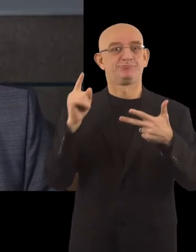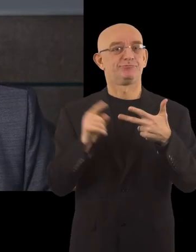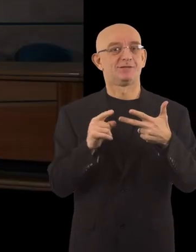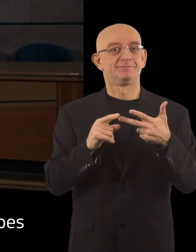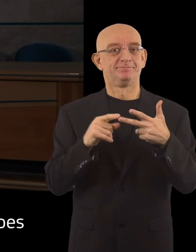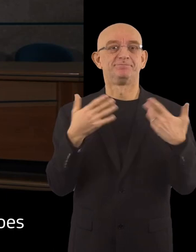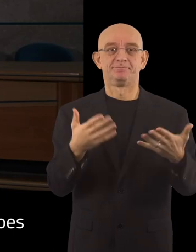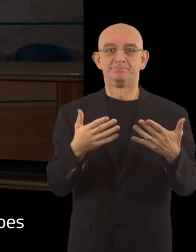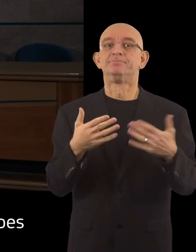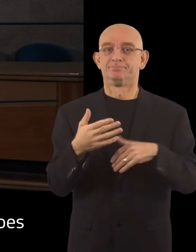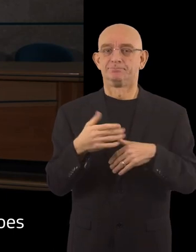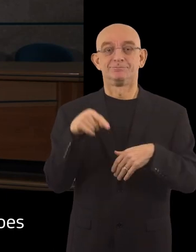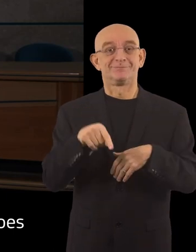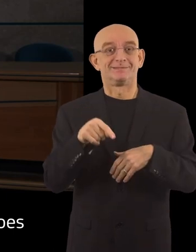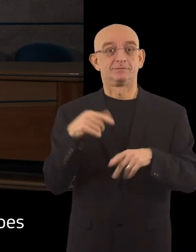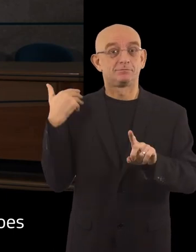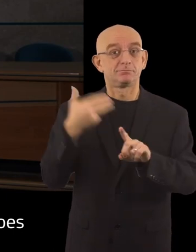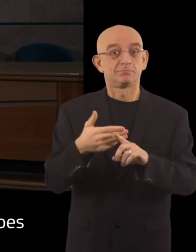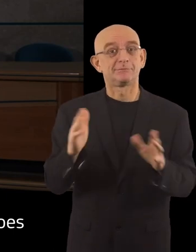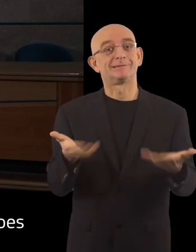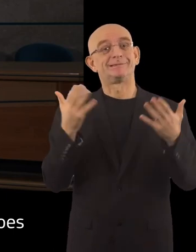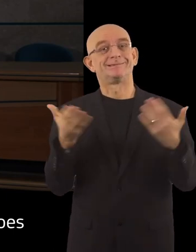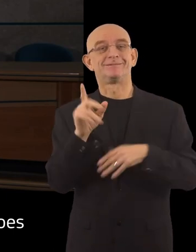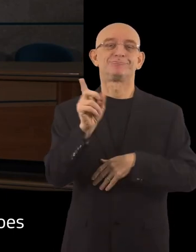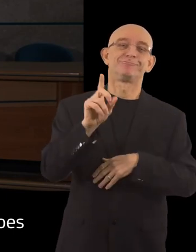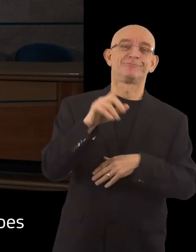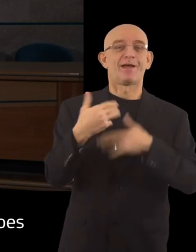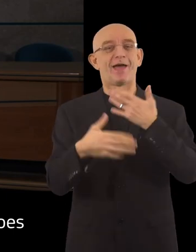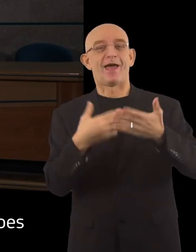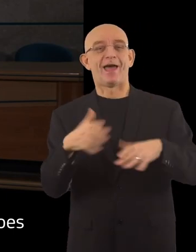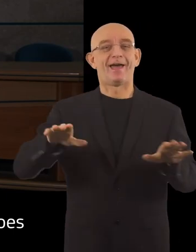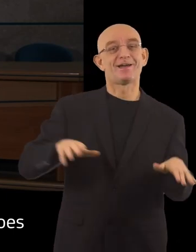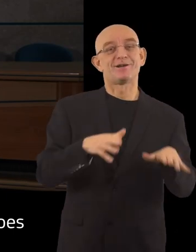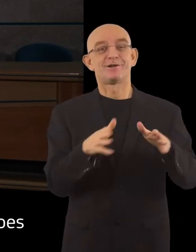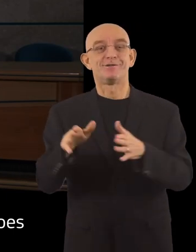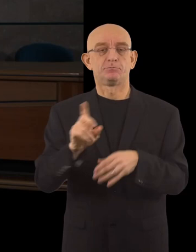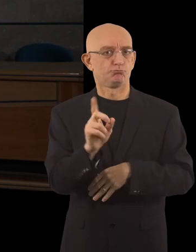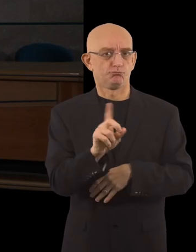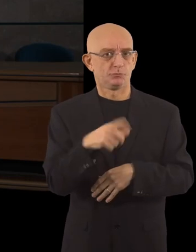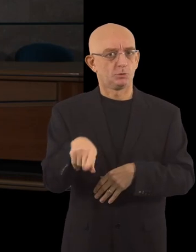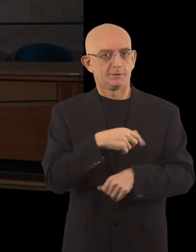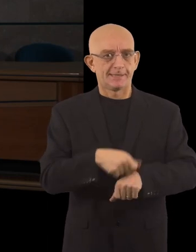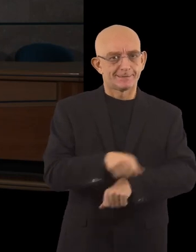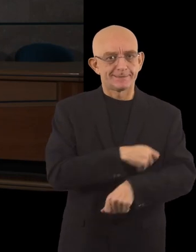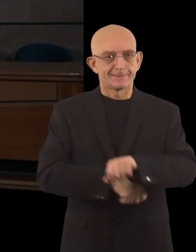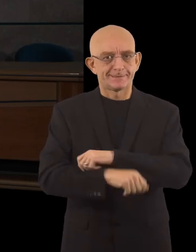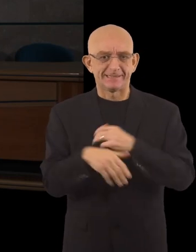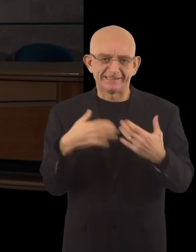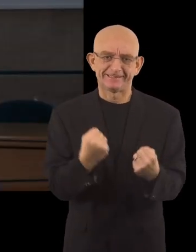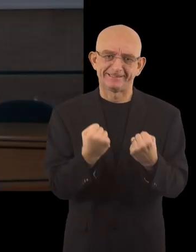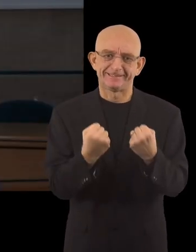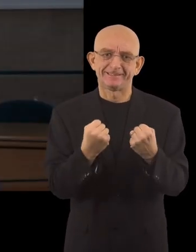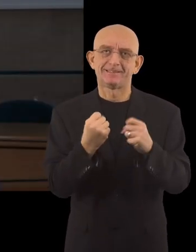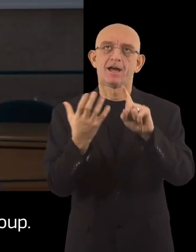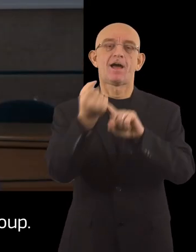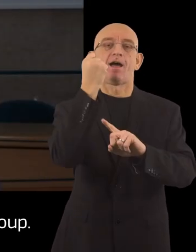time. The road is not easy, but as the ancient saying goes, per aspera ad astra.